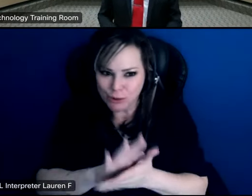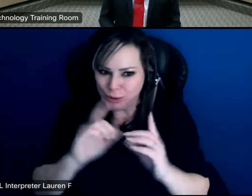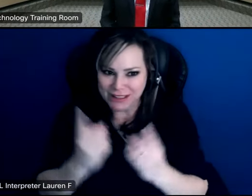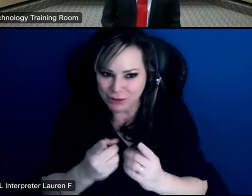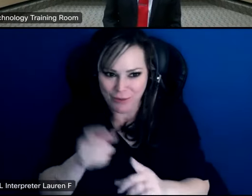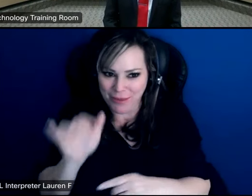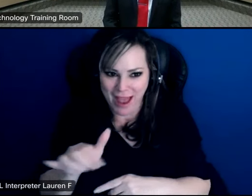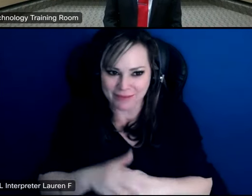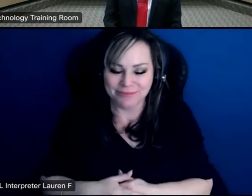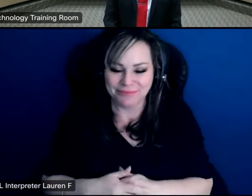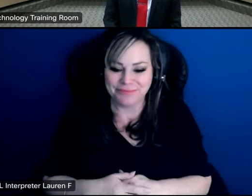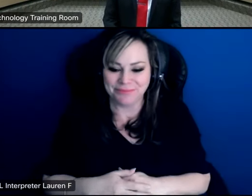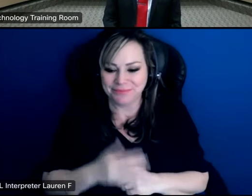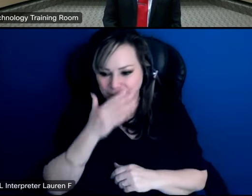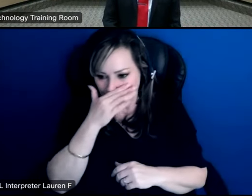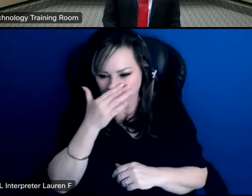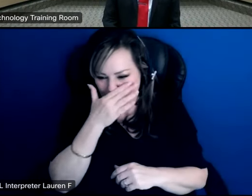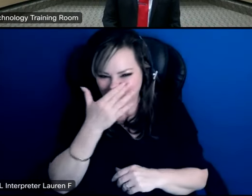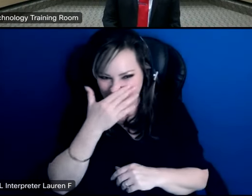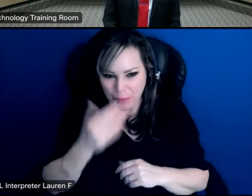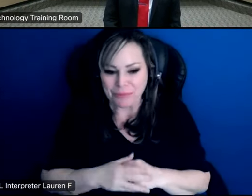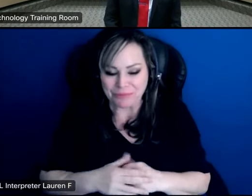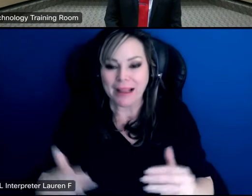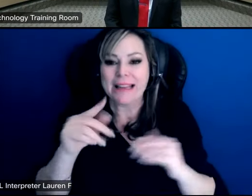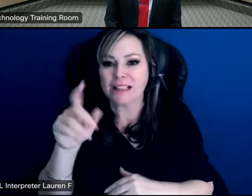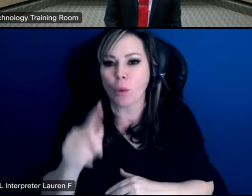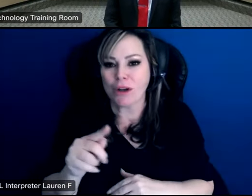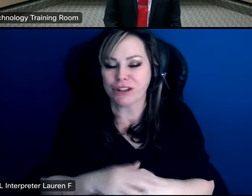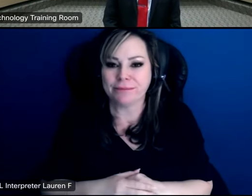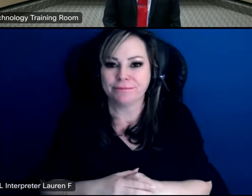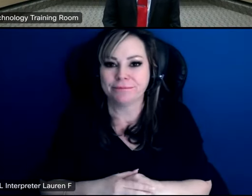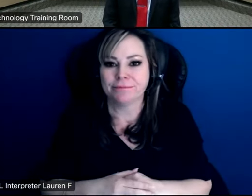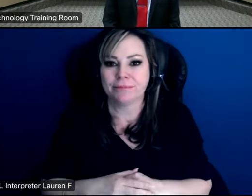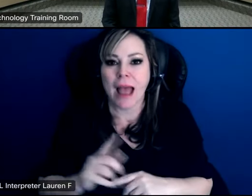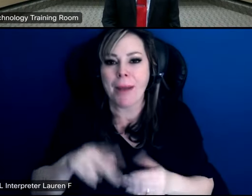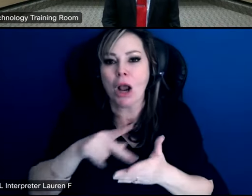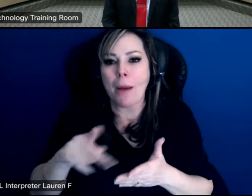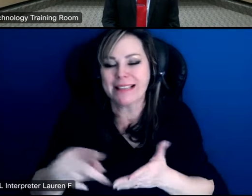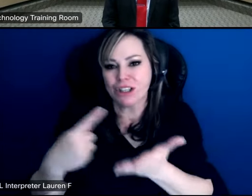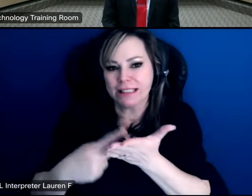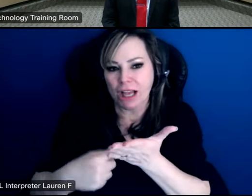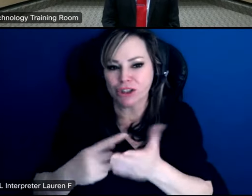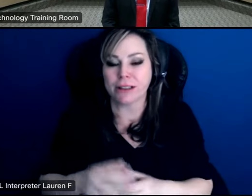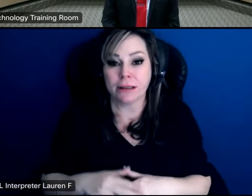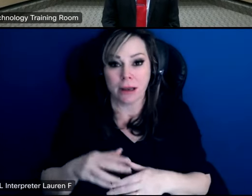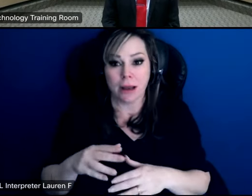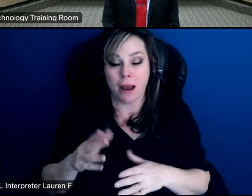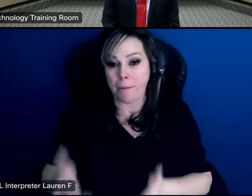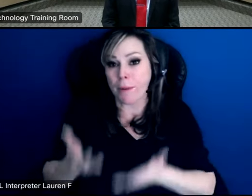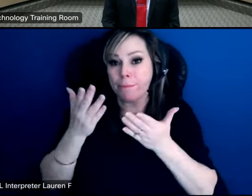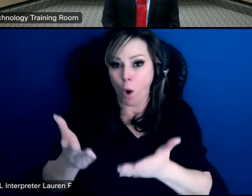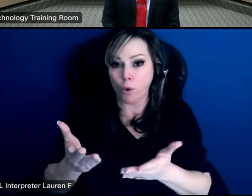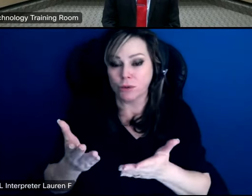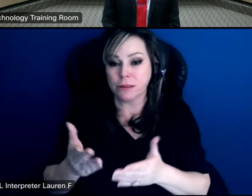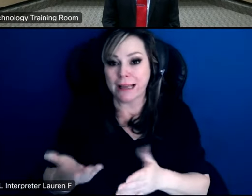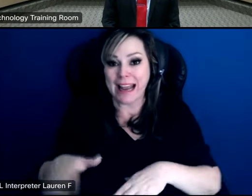our next question goes back to the compensation discussion and does the proposed uh